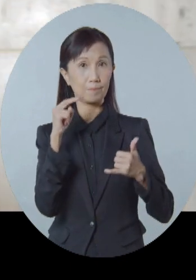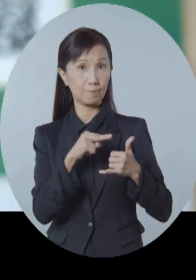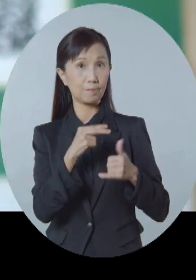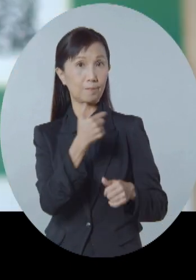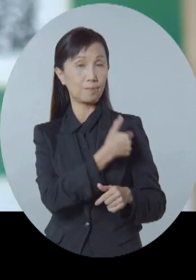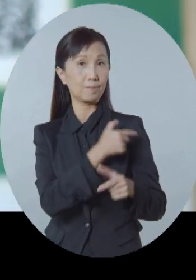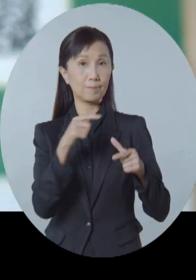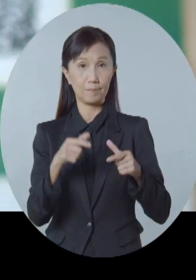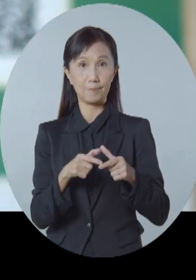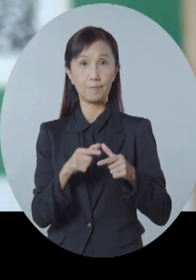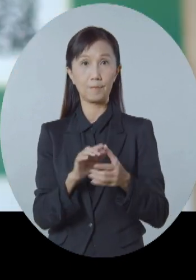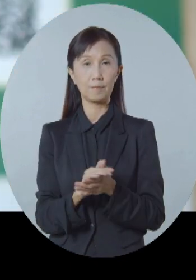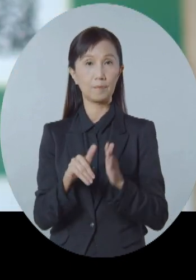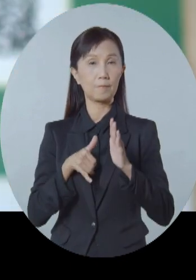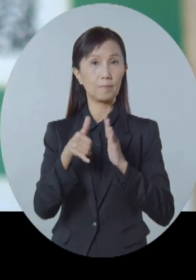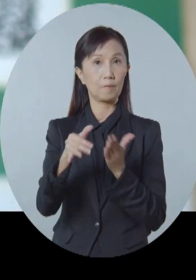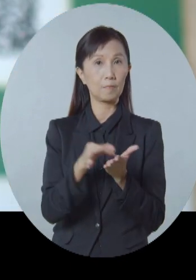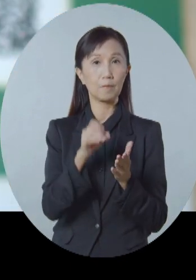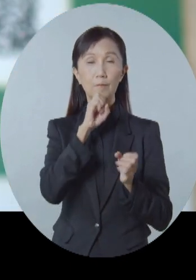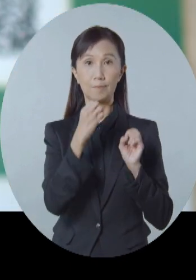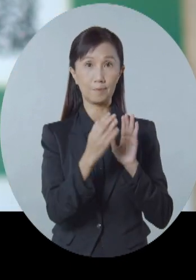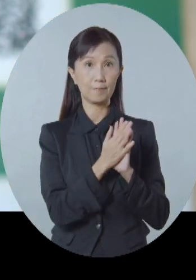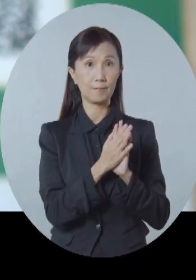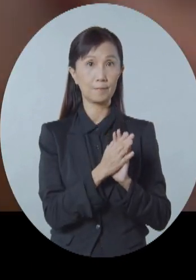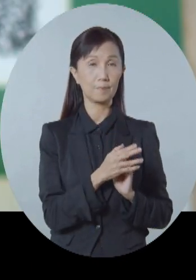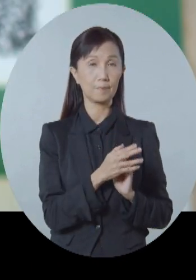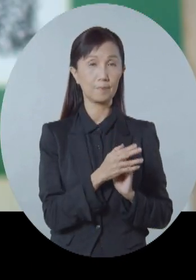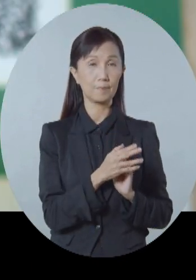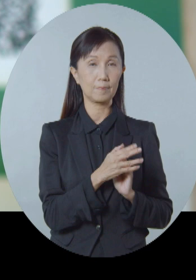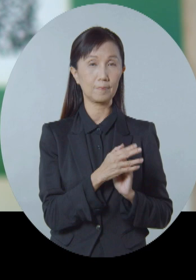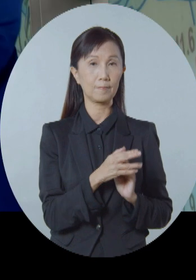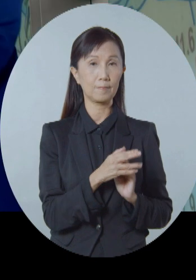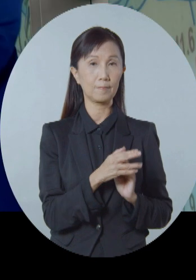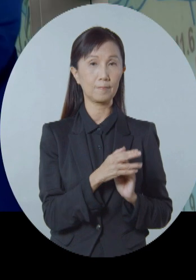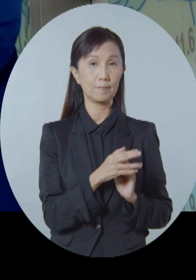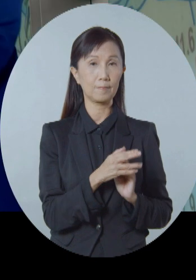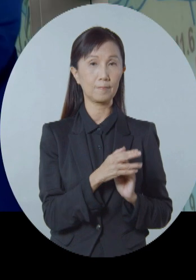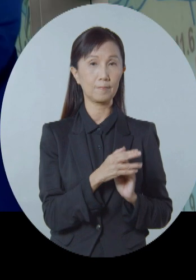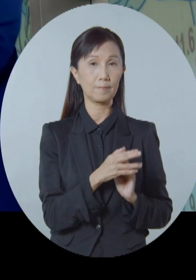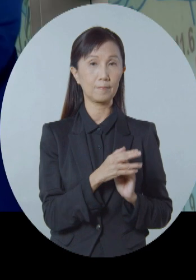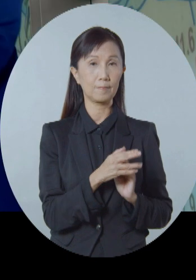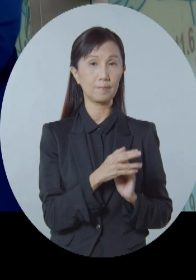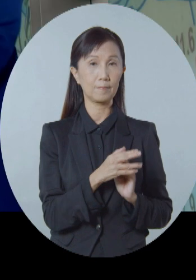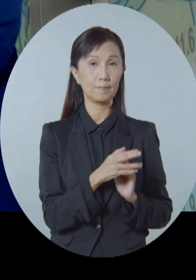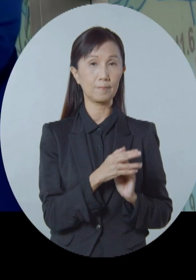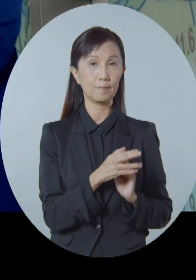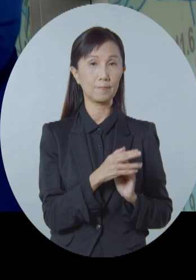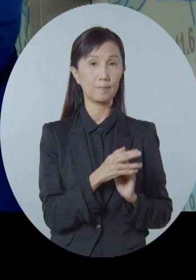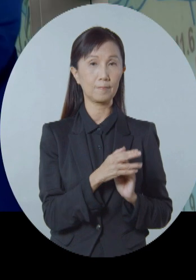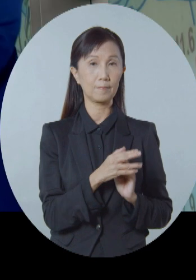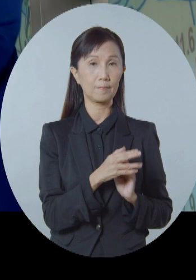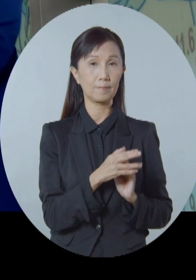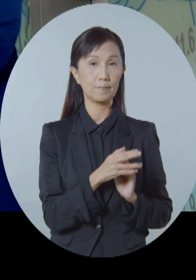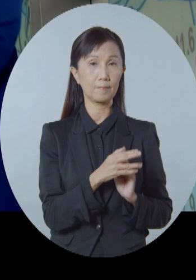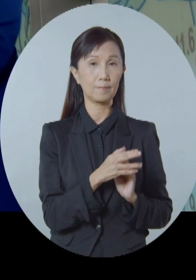electronic vaccine record stored in the app will be shown automatically. If you went somewhere with infection risk. The scene switches to a middle-aged